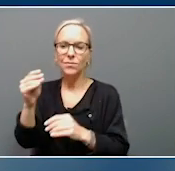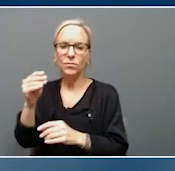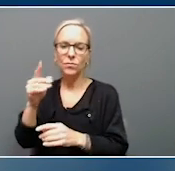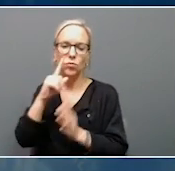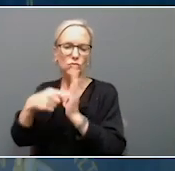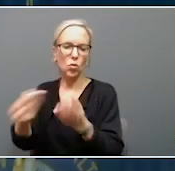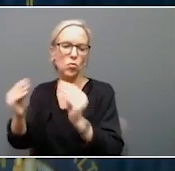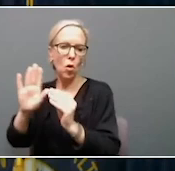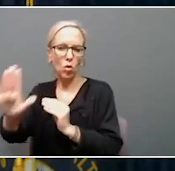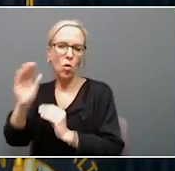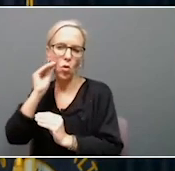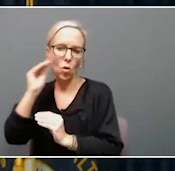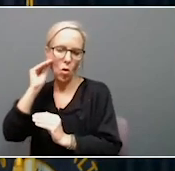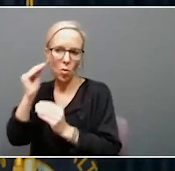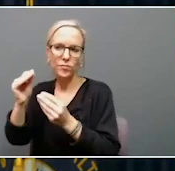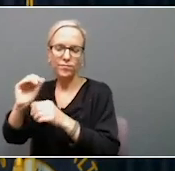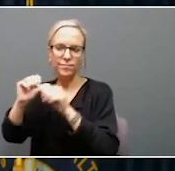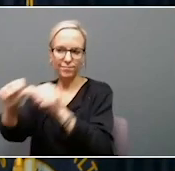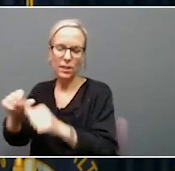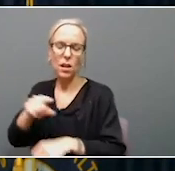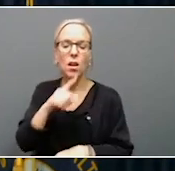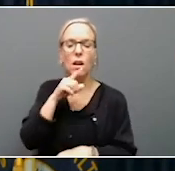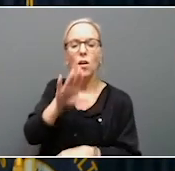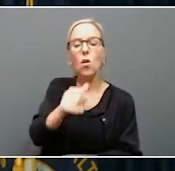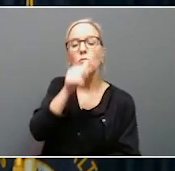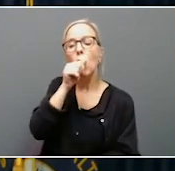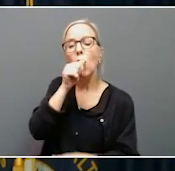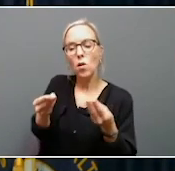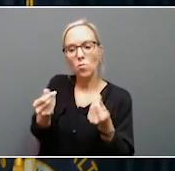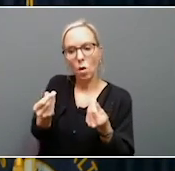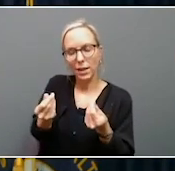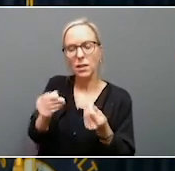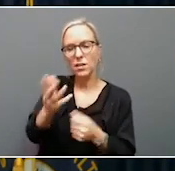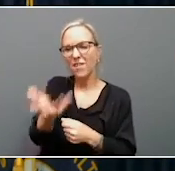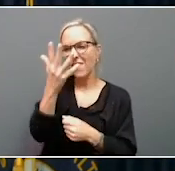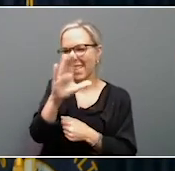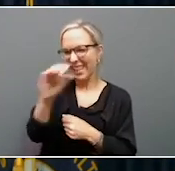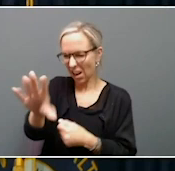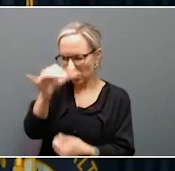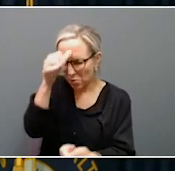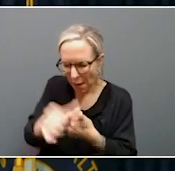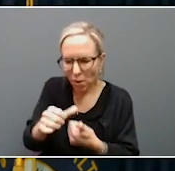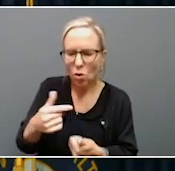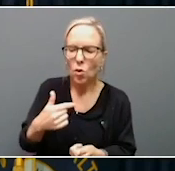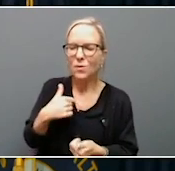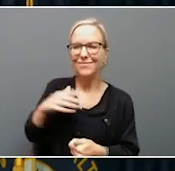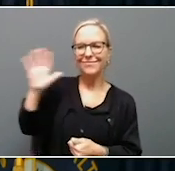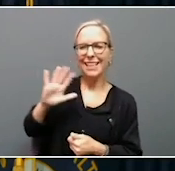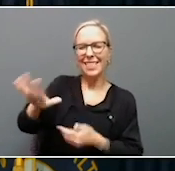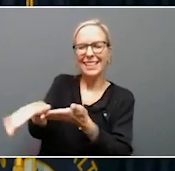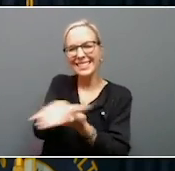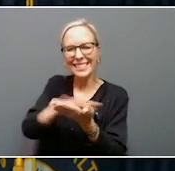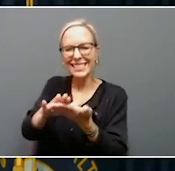Debris removal efforts on private property is nearly complete in five counties. Remember, we had the major debris removal effort, and then we